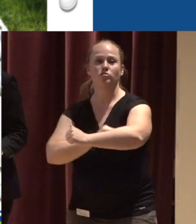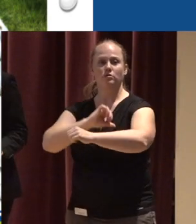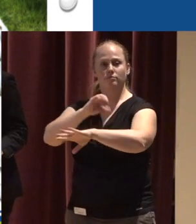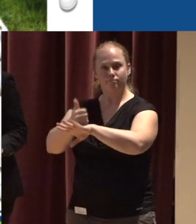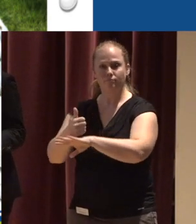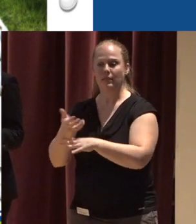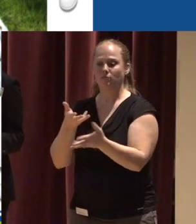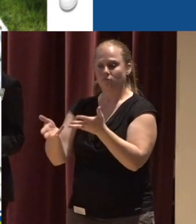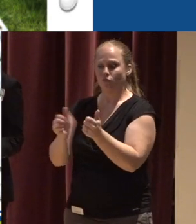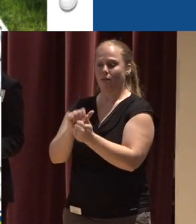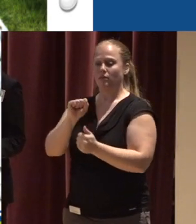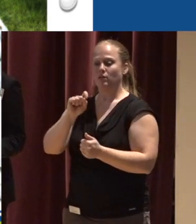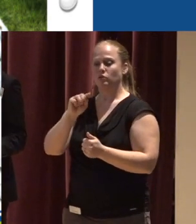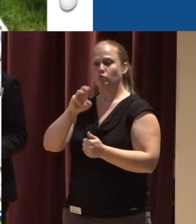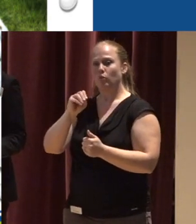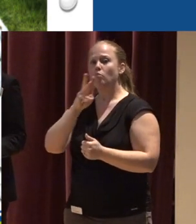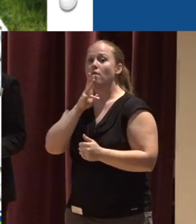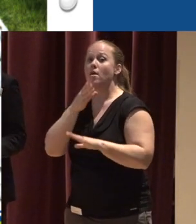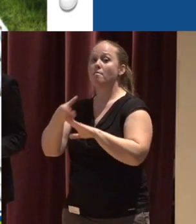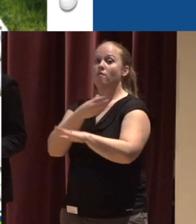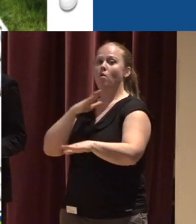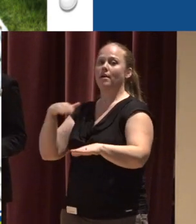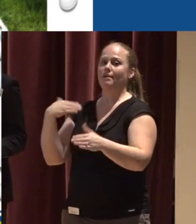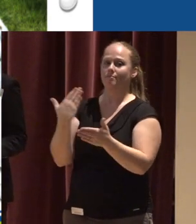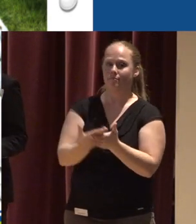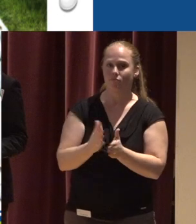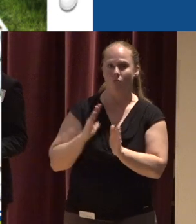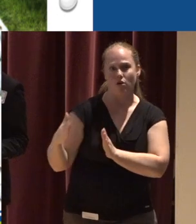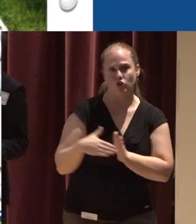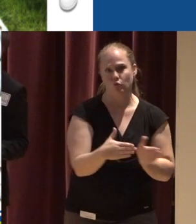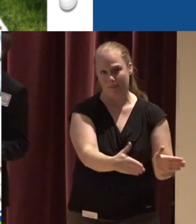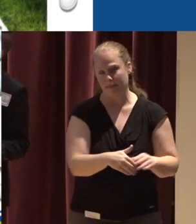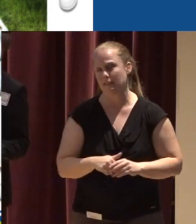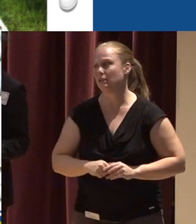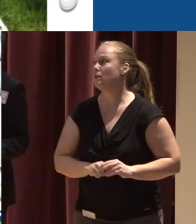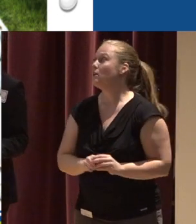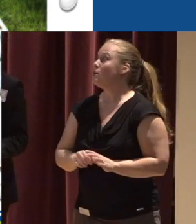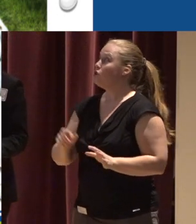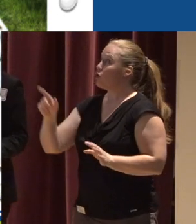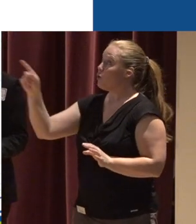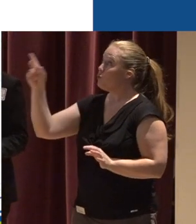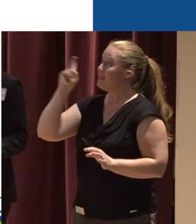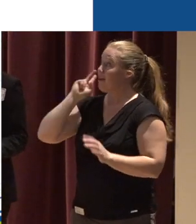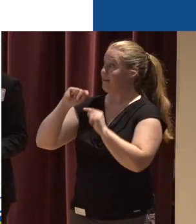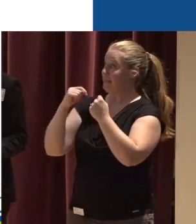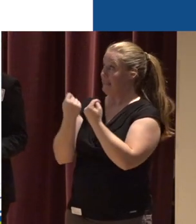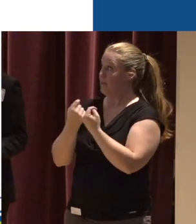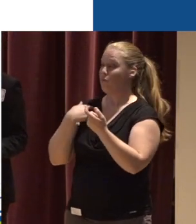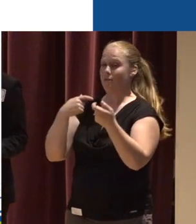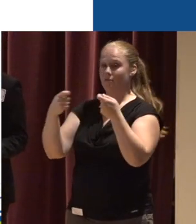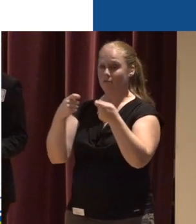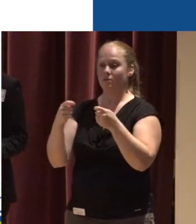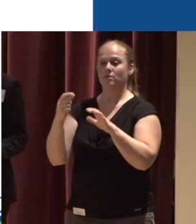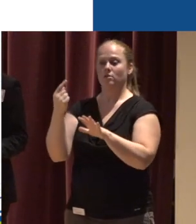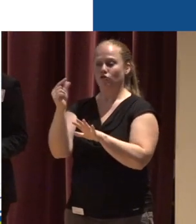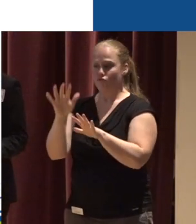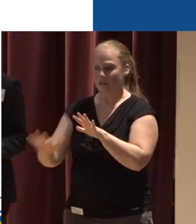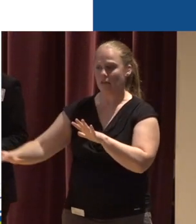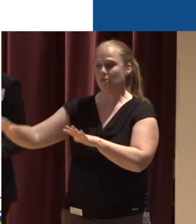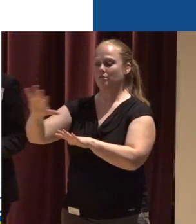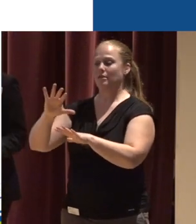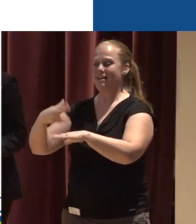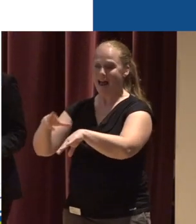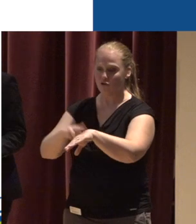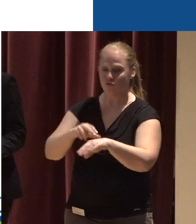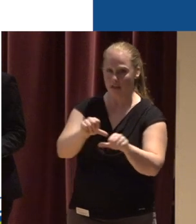Before it enters our streams further down And so, like I say up here Our team manages natural areas and green infrastructure facilities